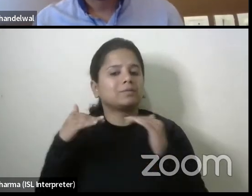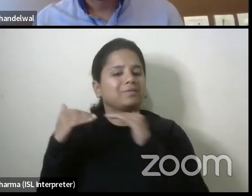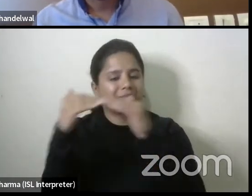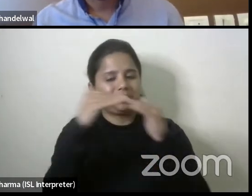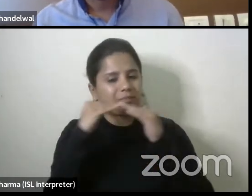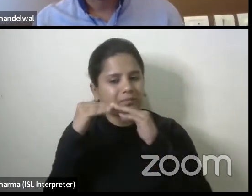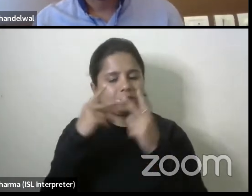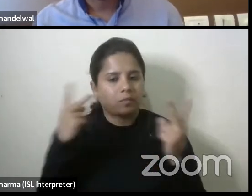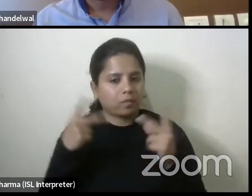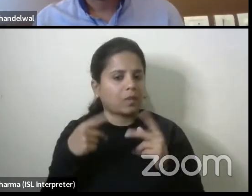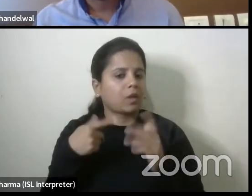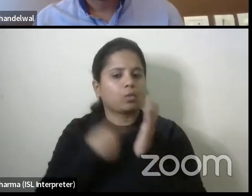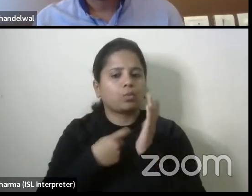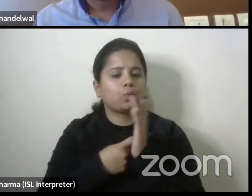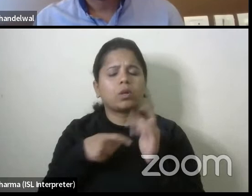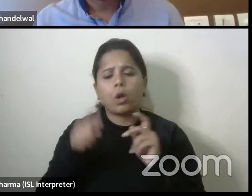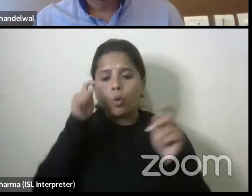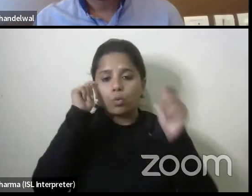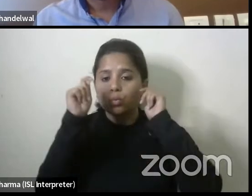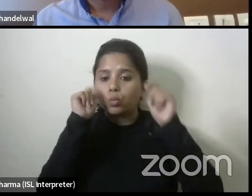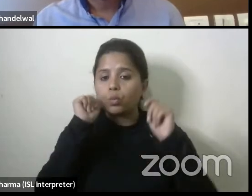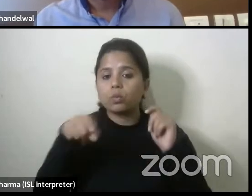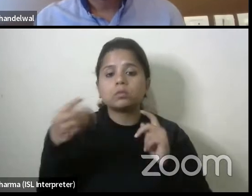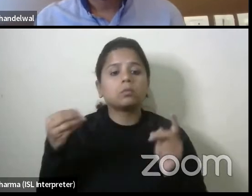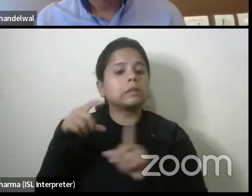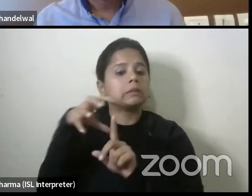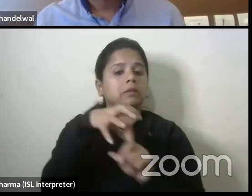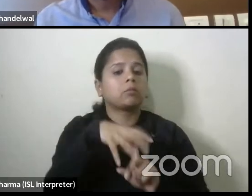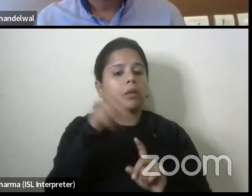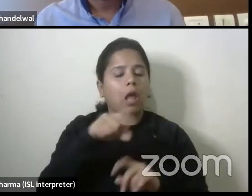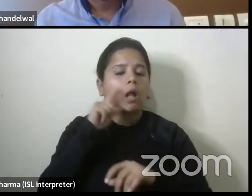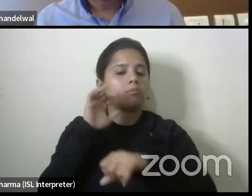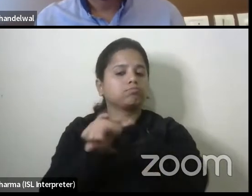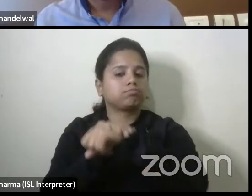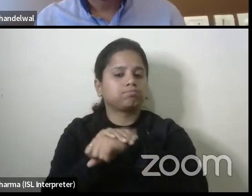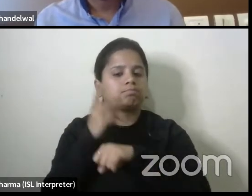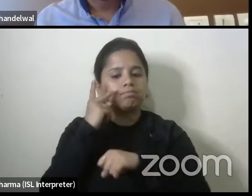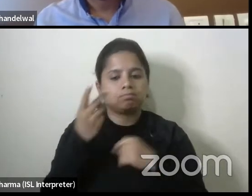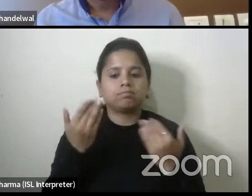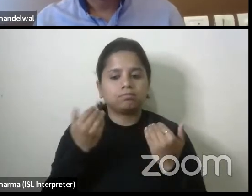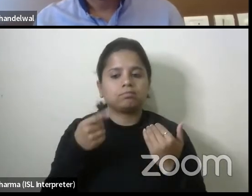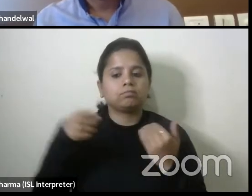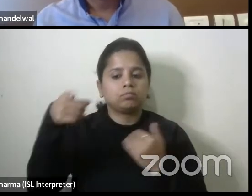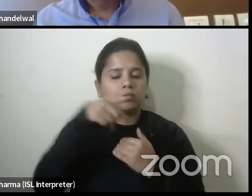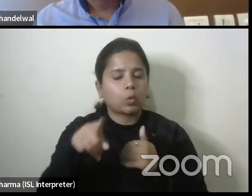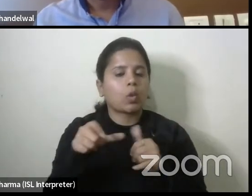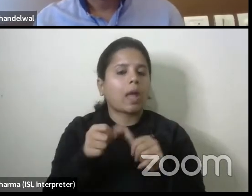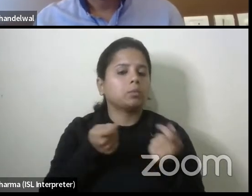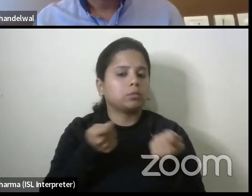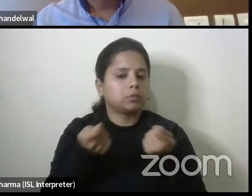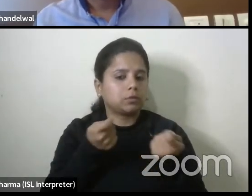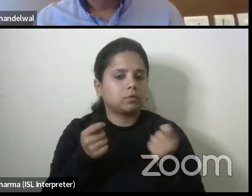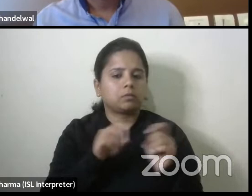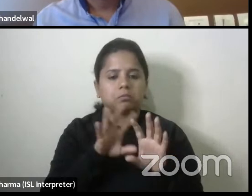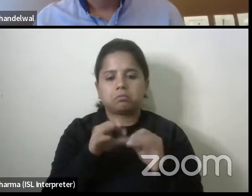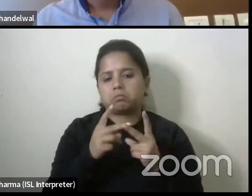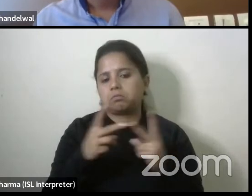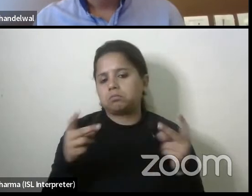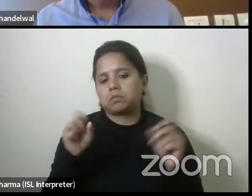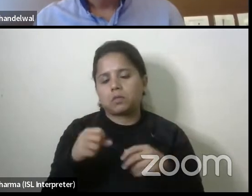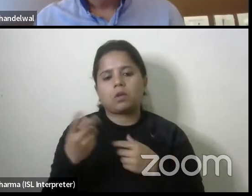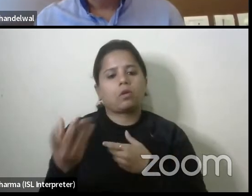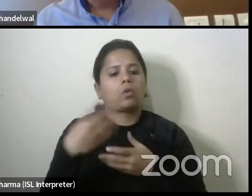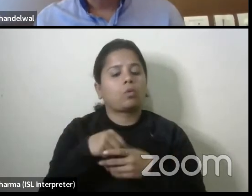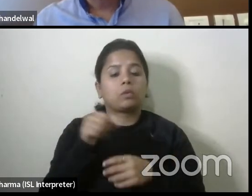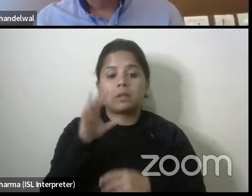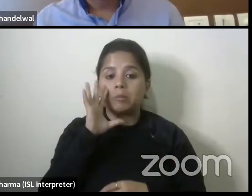uh the role of such such departments can be identified in a uh in a administrative uh scenario and they can play their